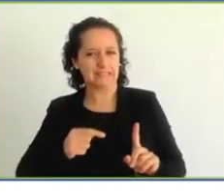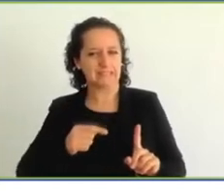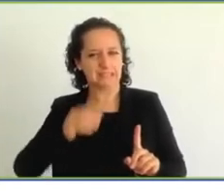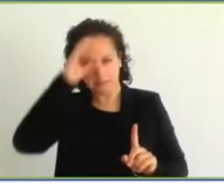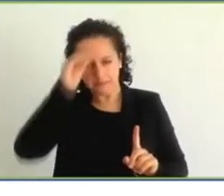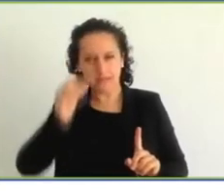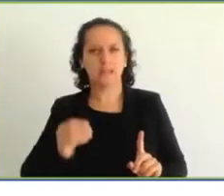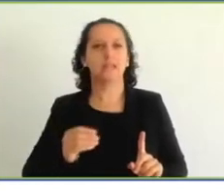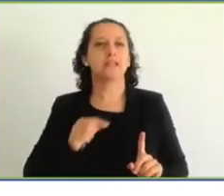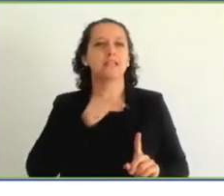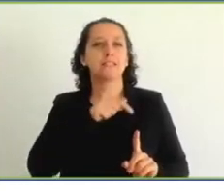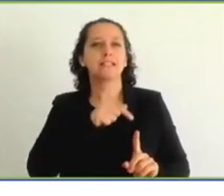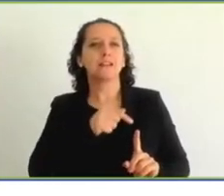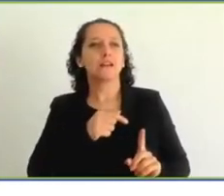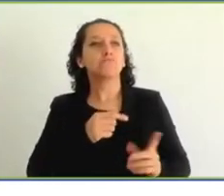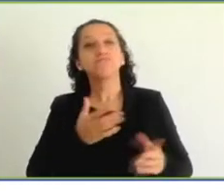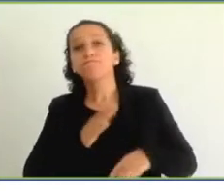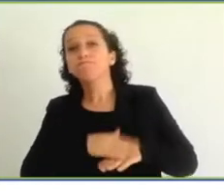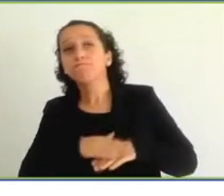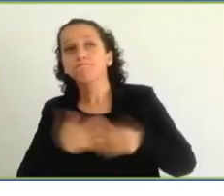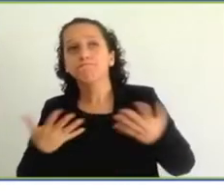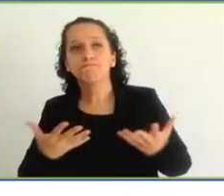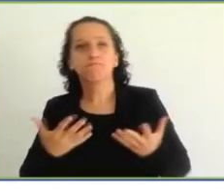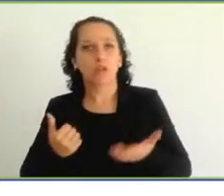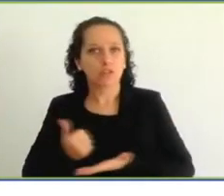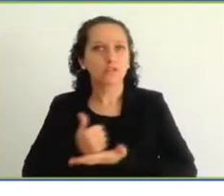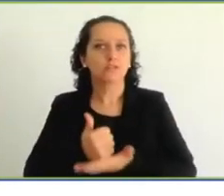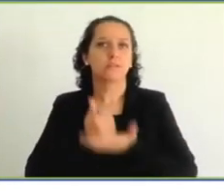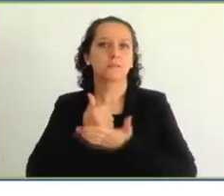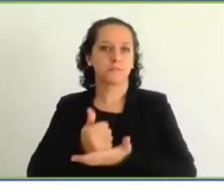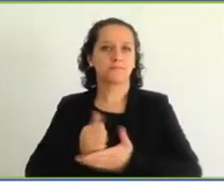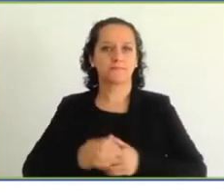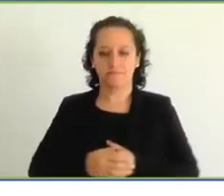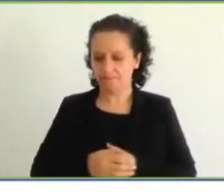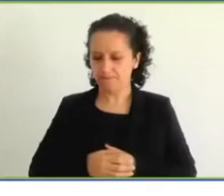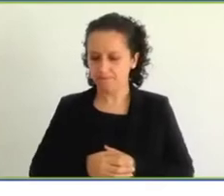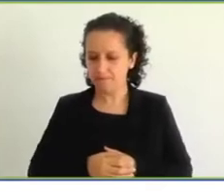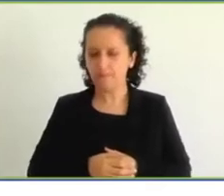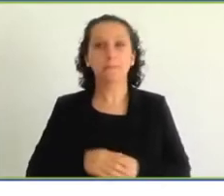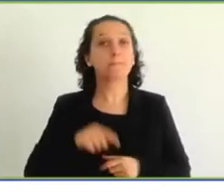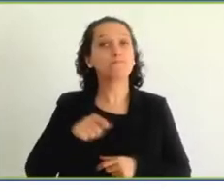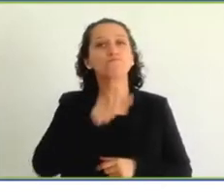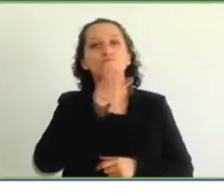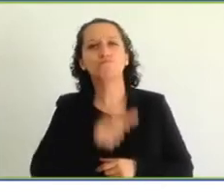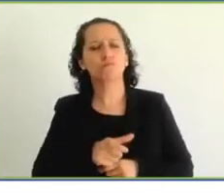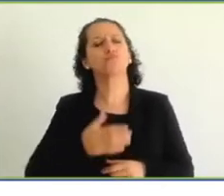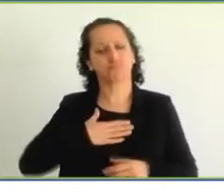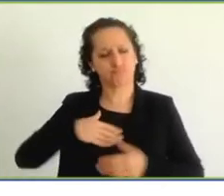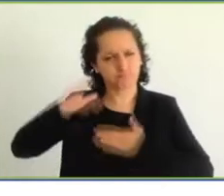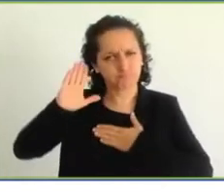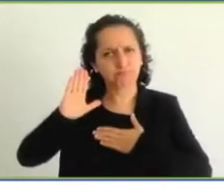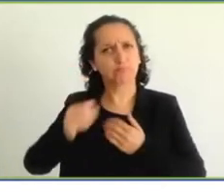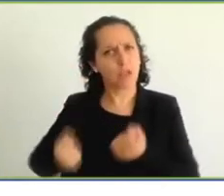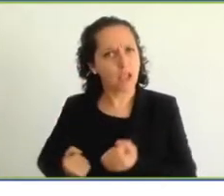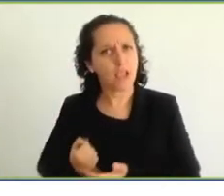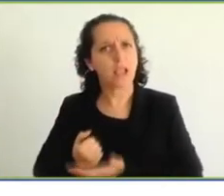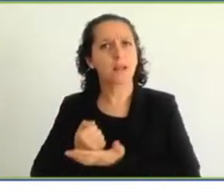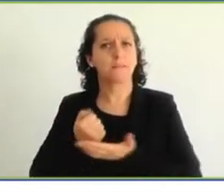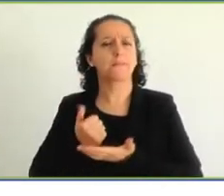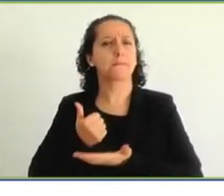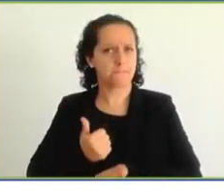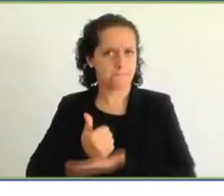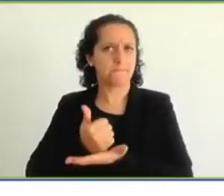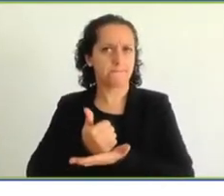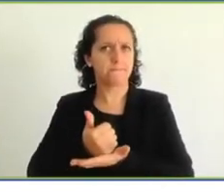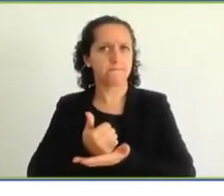quest. And Mr. Fraser has also given his commitment to assist us with our, with our continued robust public awareness